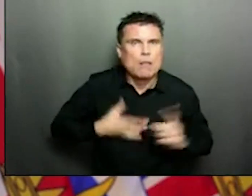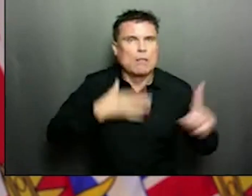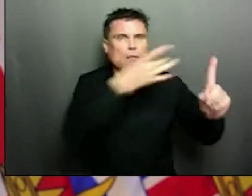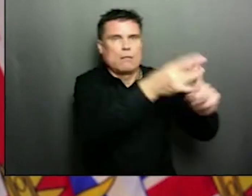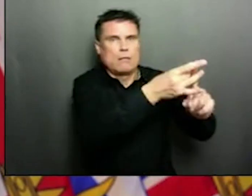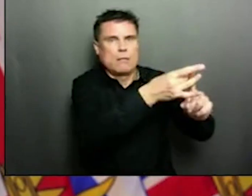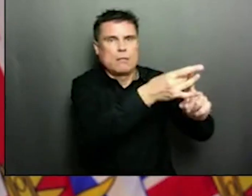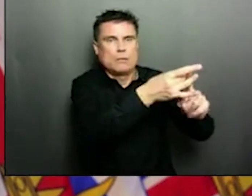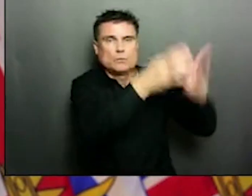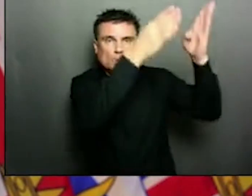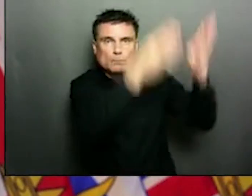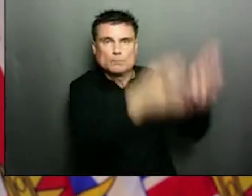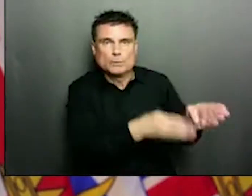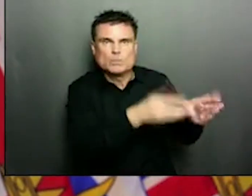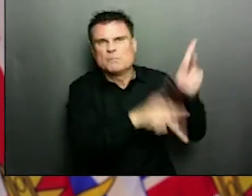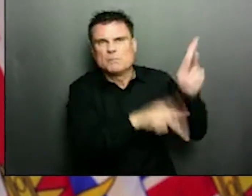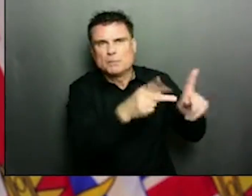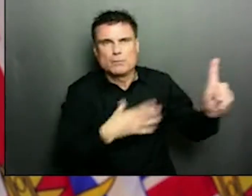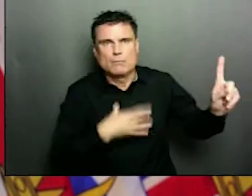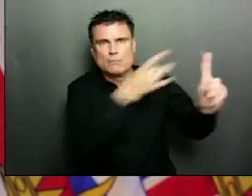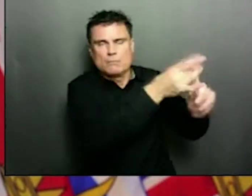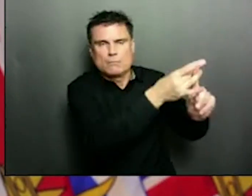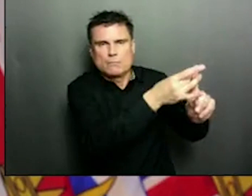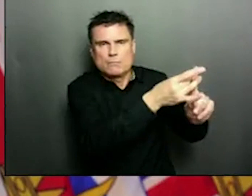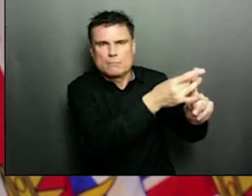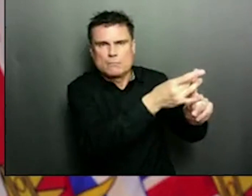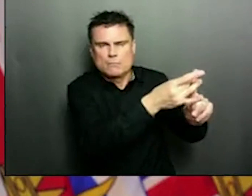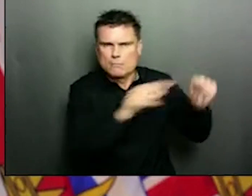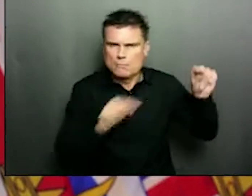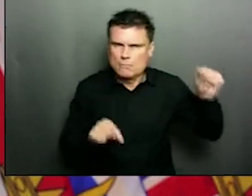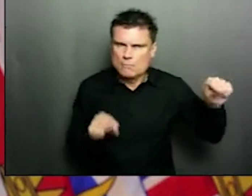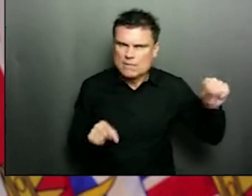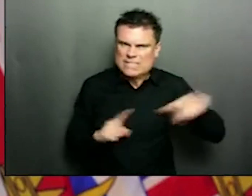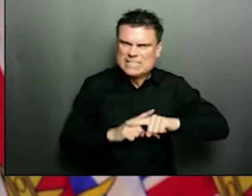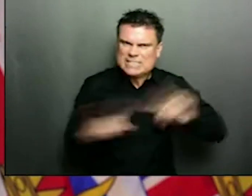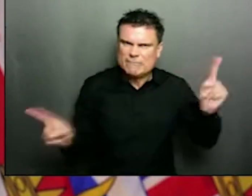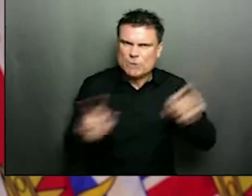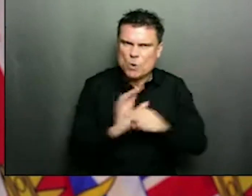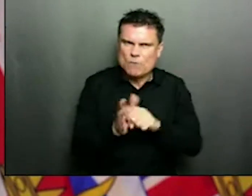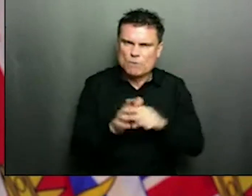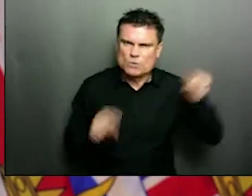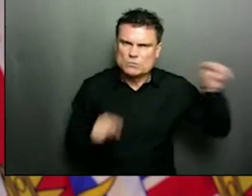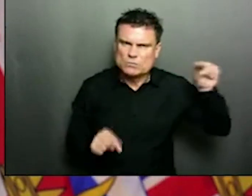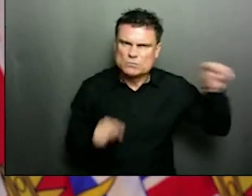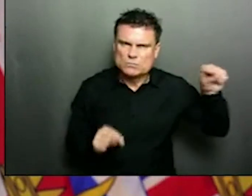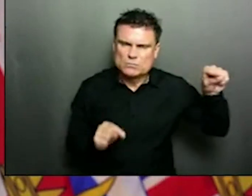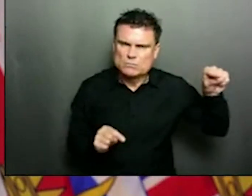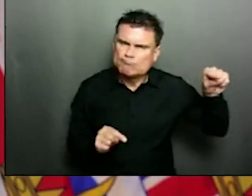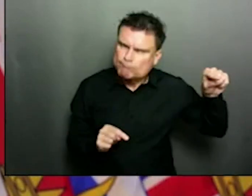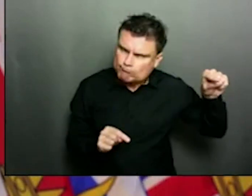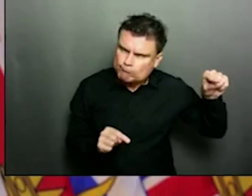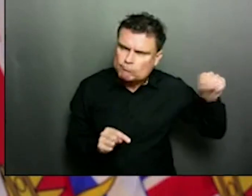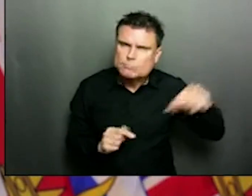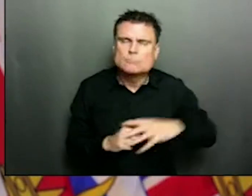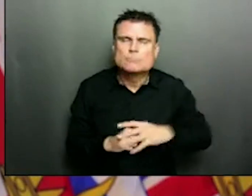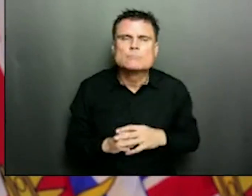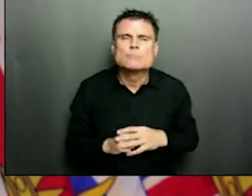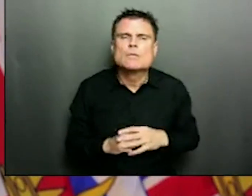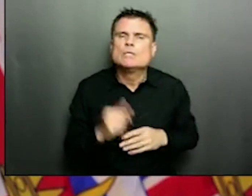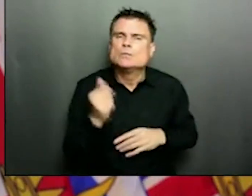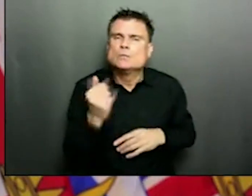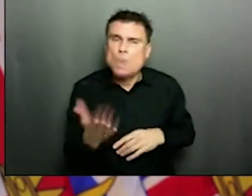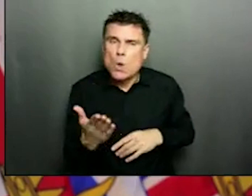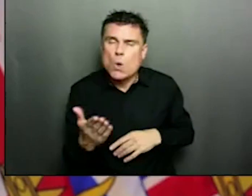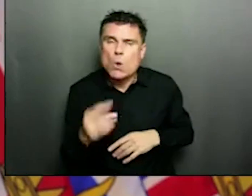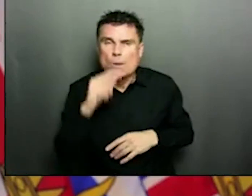the sequences both from the mink that have tested positive but also on the humans to see if there has been any change in the virus